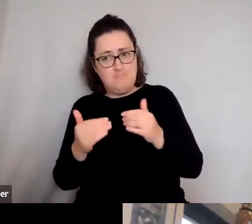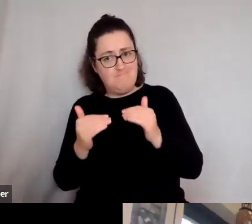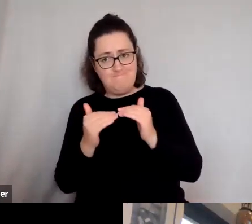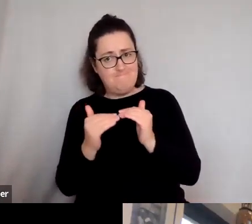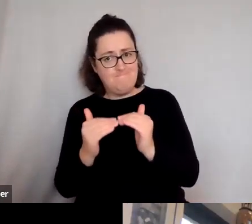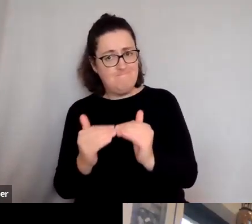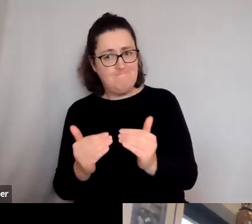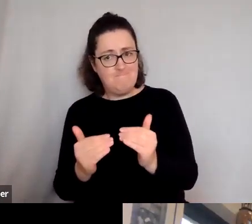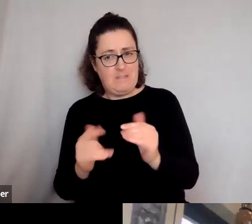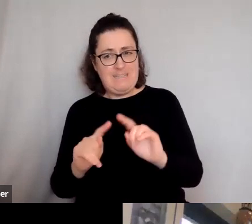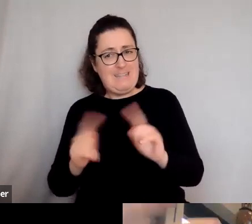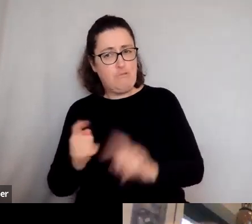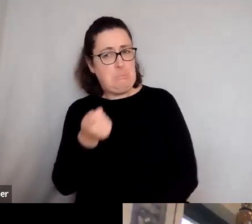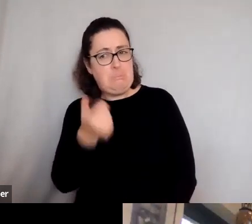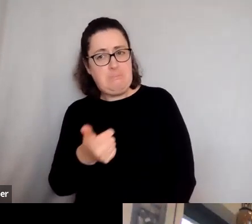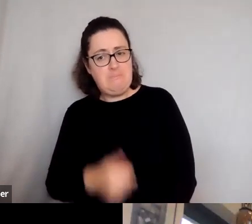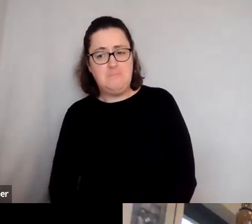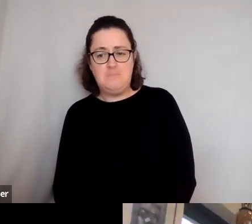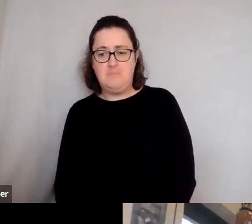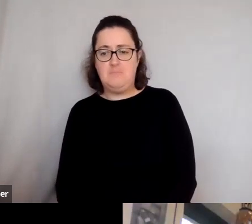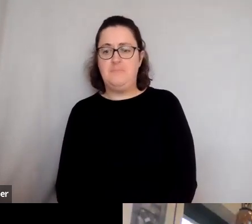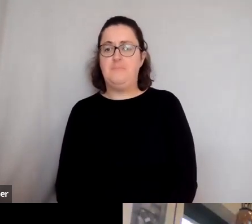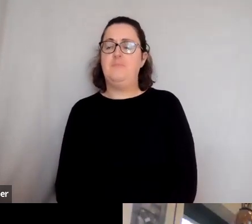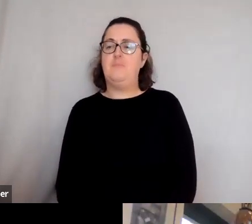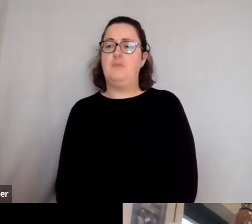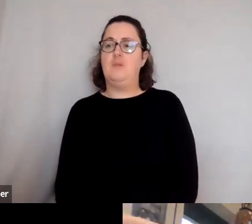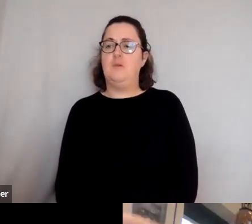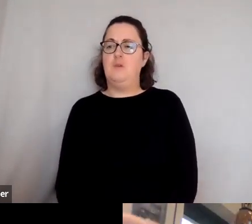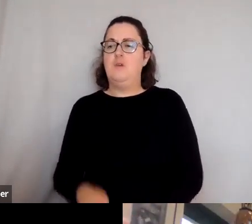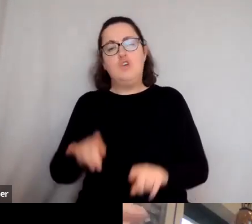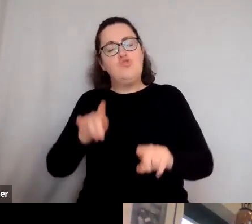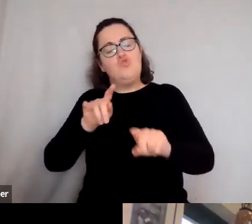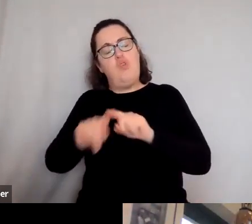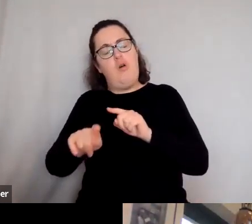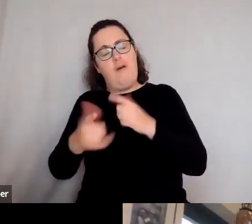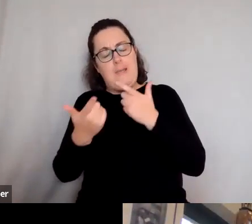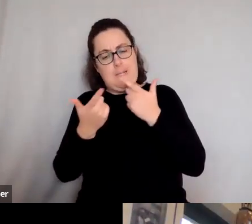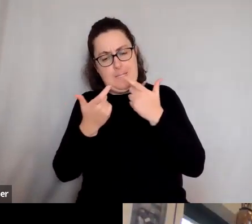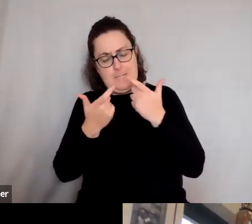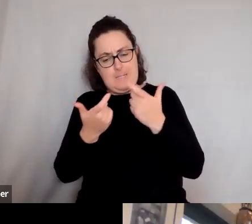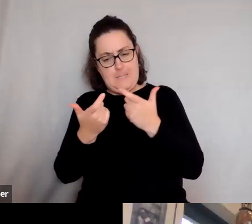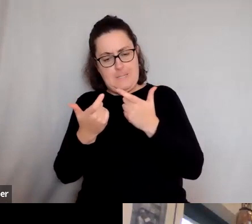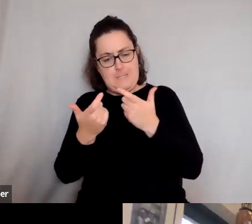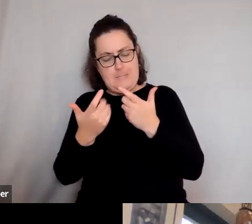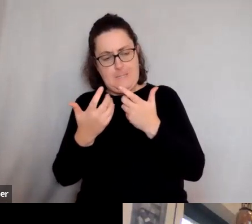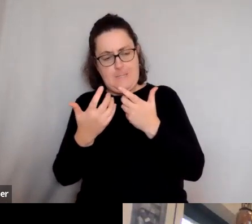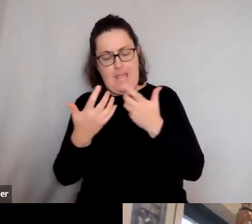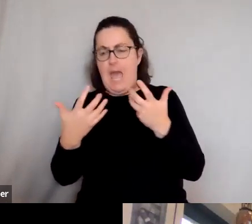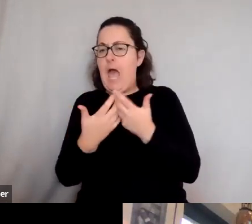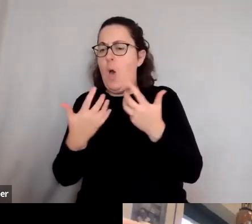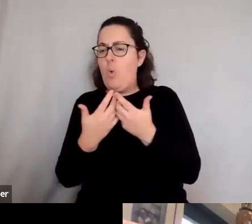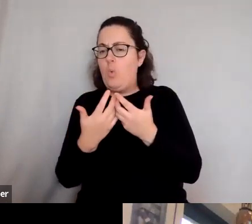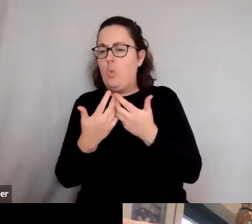to do is try to find a way of taking people inside that question and